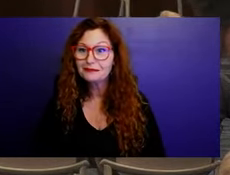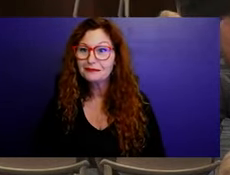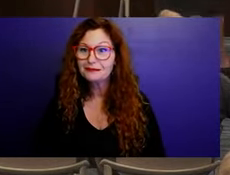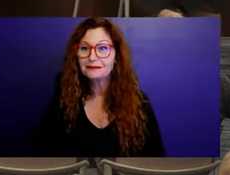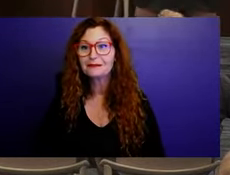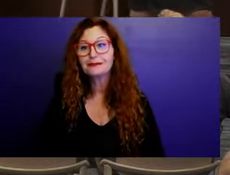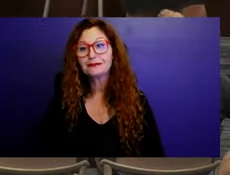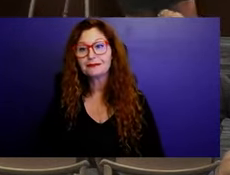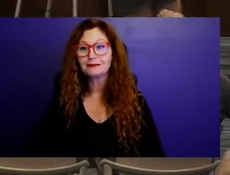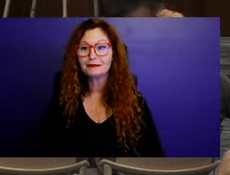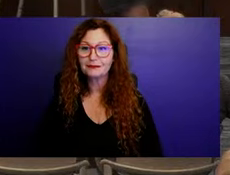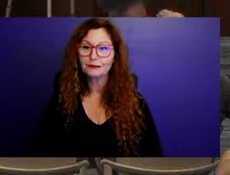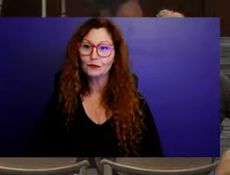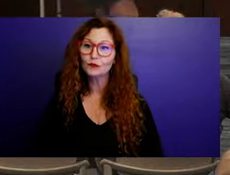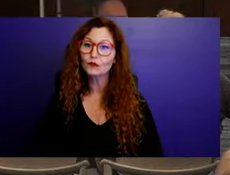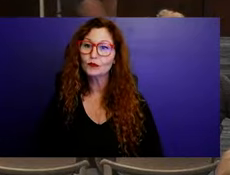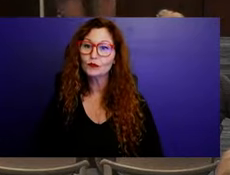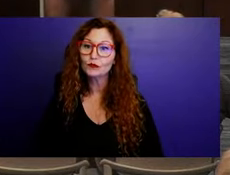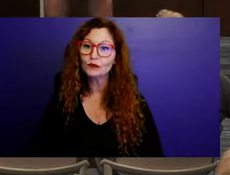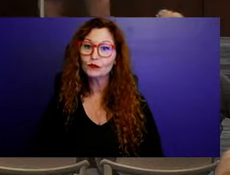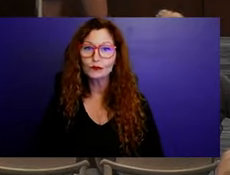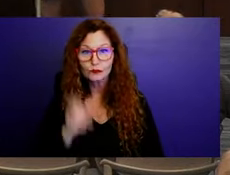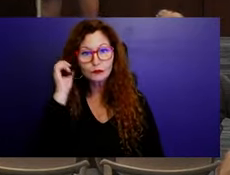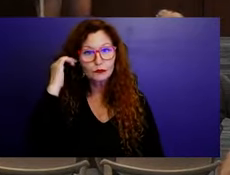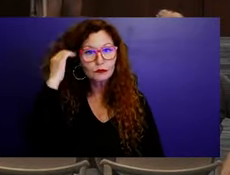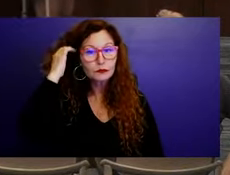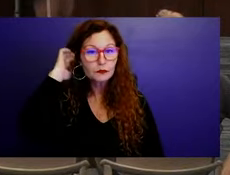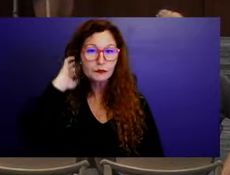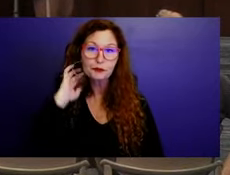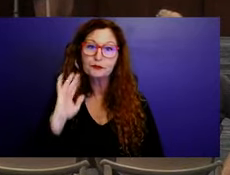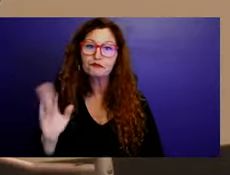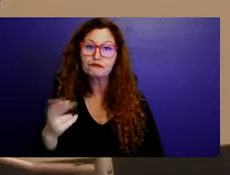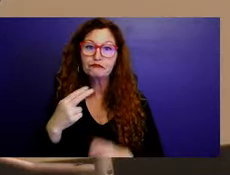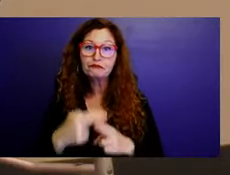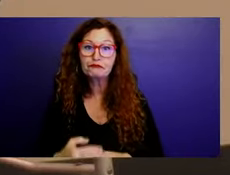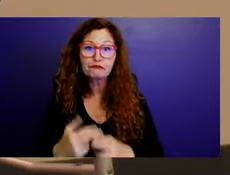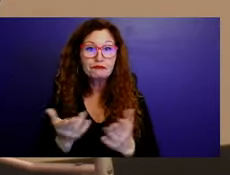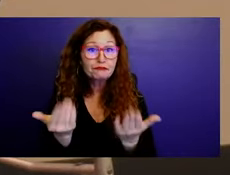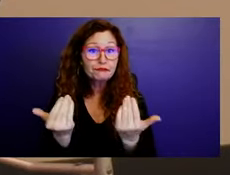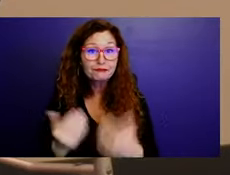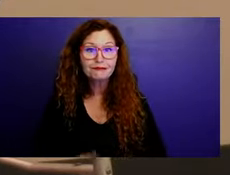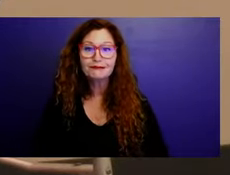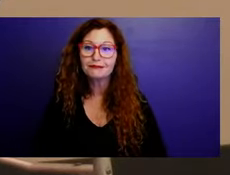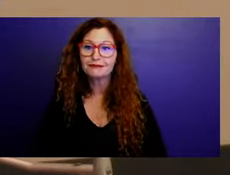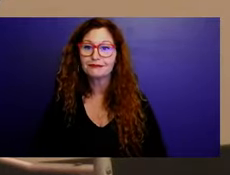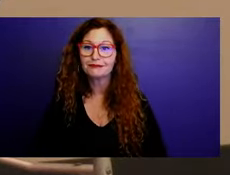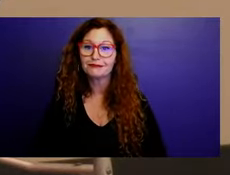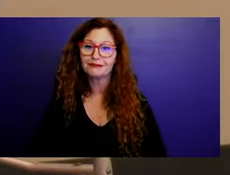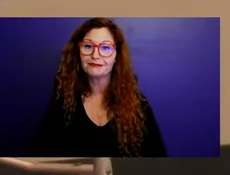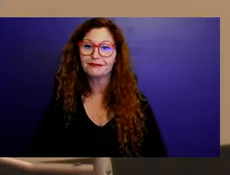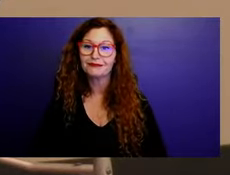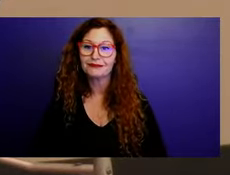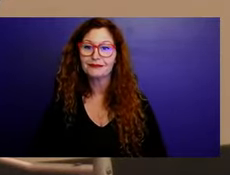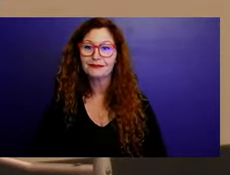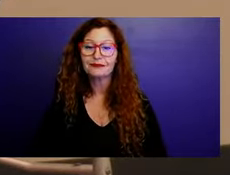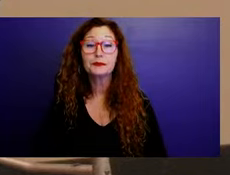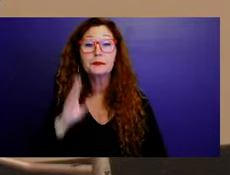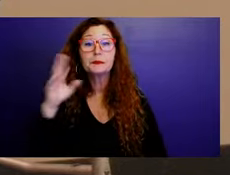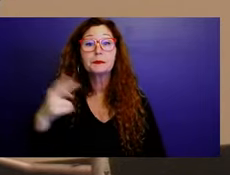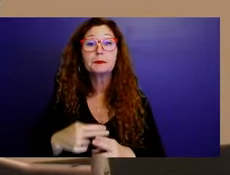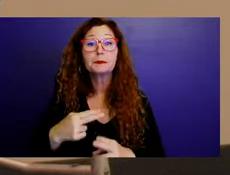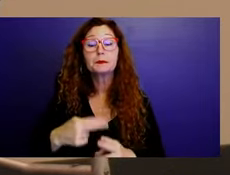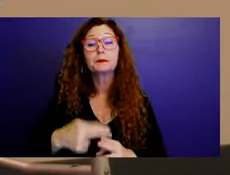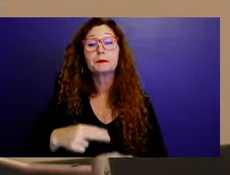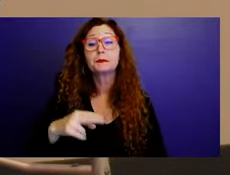And as always, state your name for the record and you may begin whenever you're ready, sir. My name is George Domsky. I'm here to talk